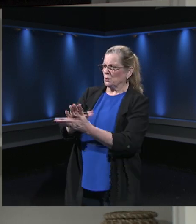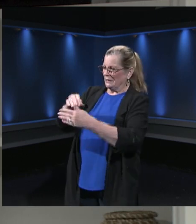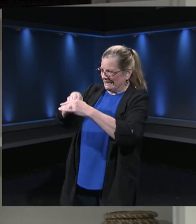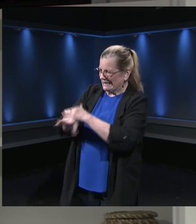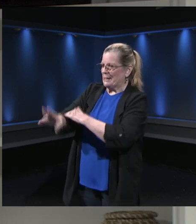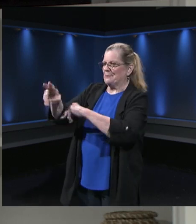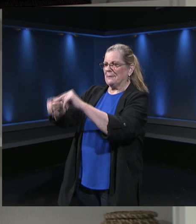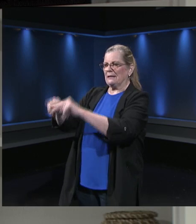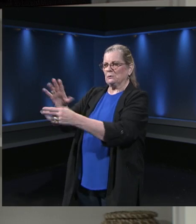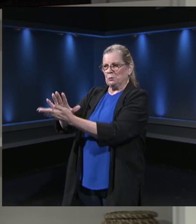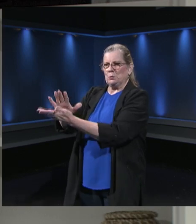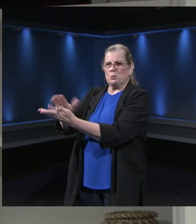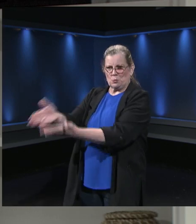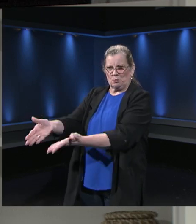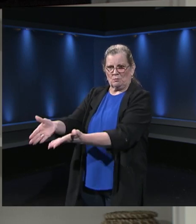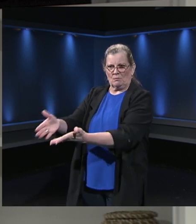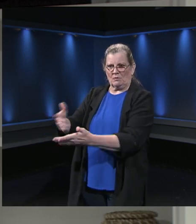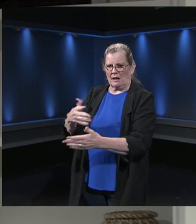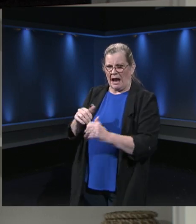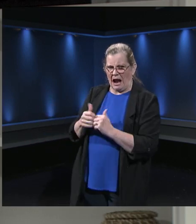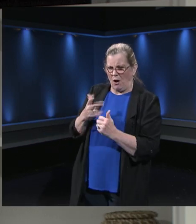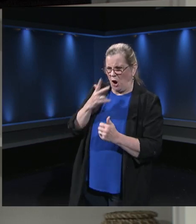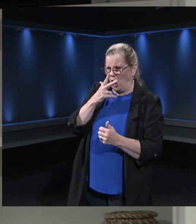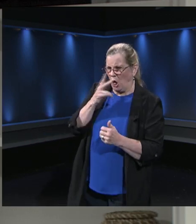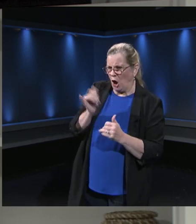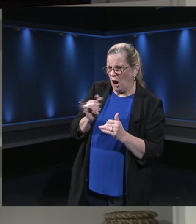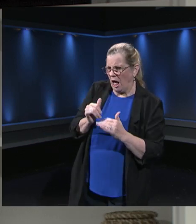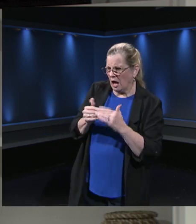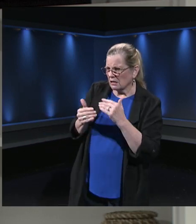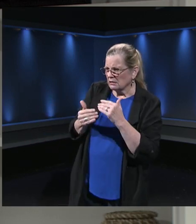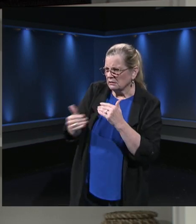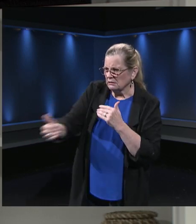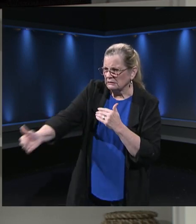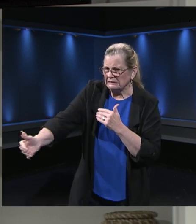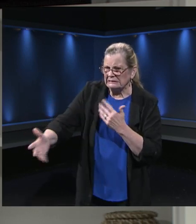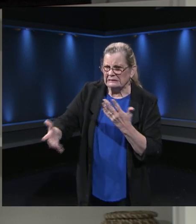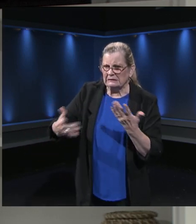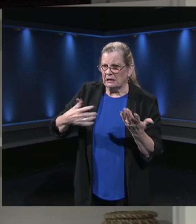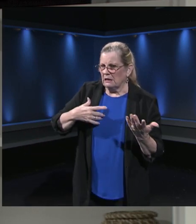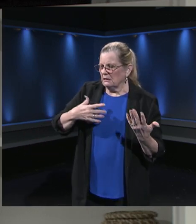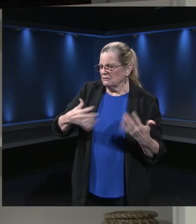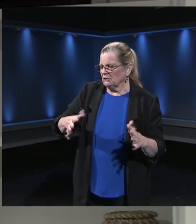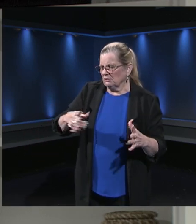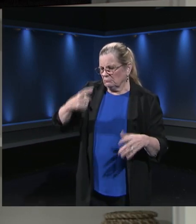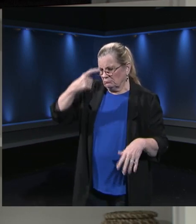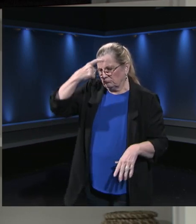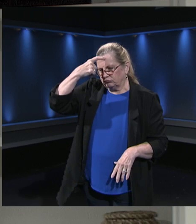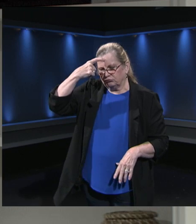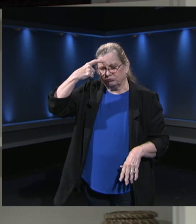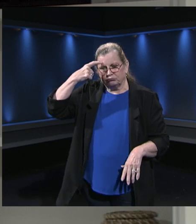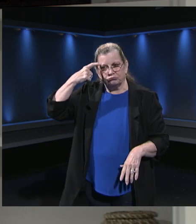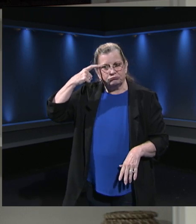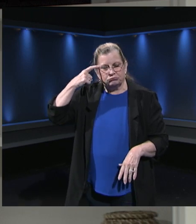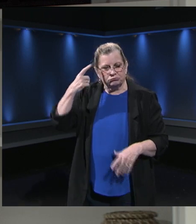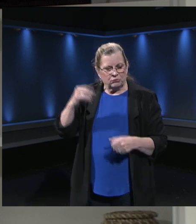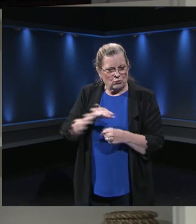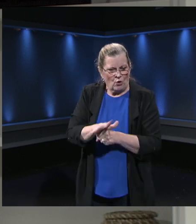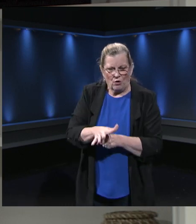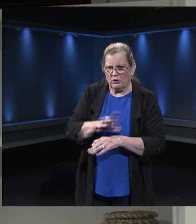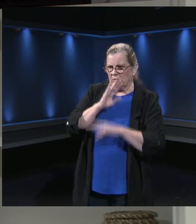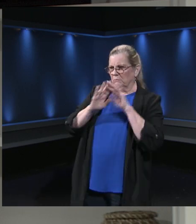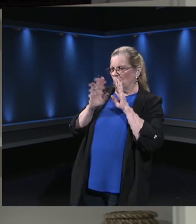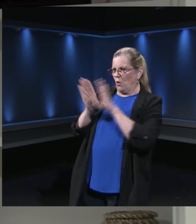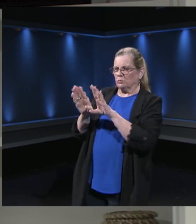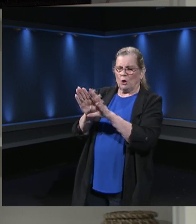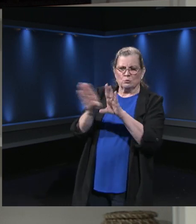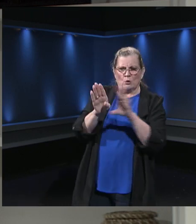it looks, it's that uncertainty that I know has been traumatic for all of us, including me. There was a recent article in Ed Week that